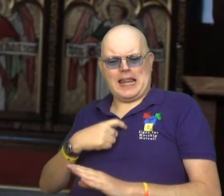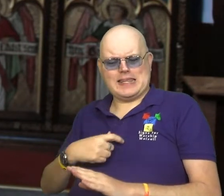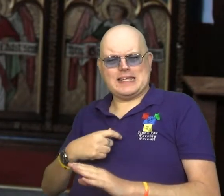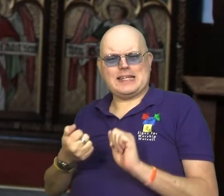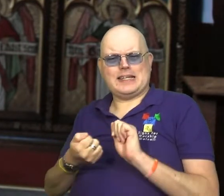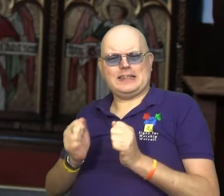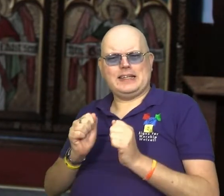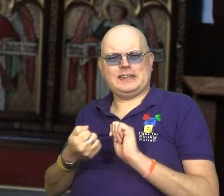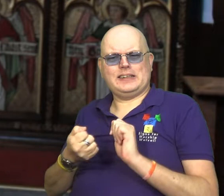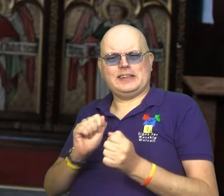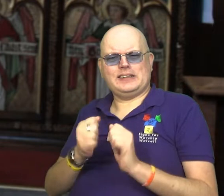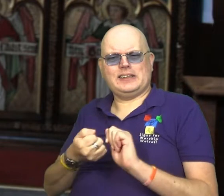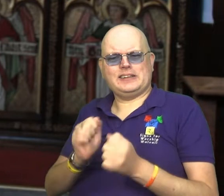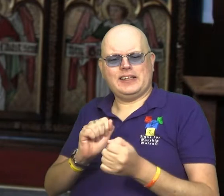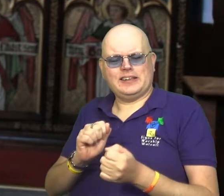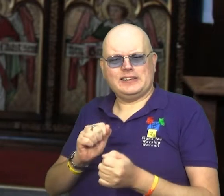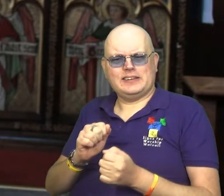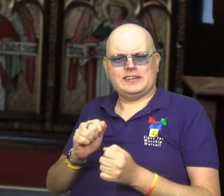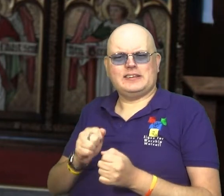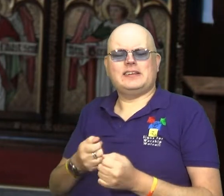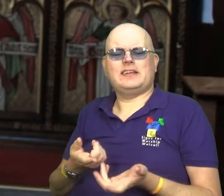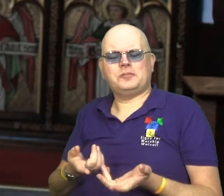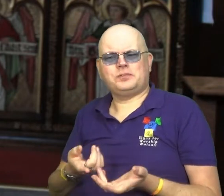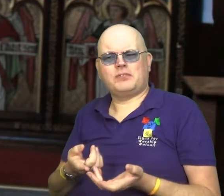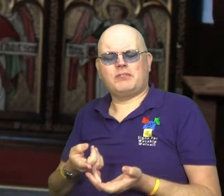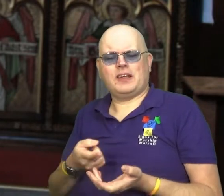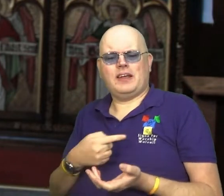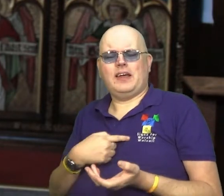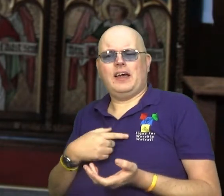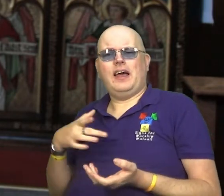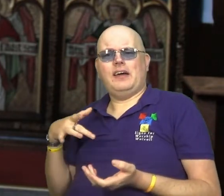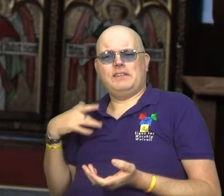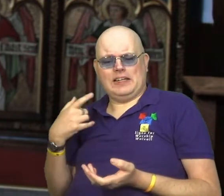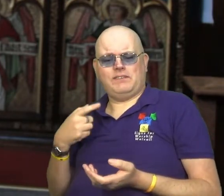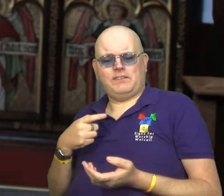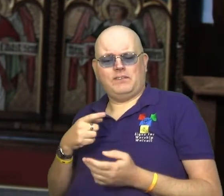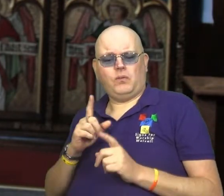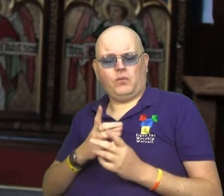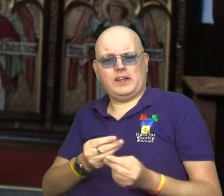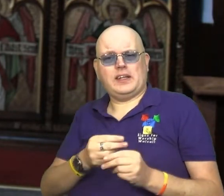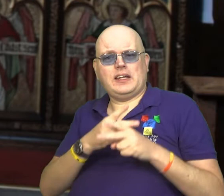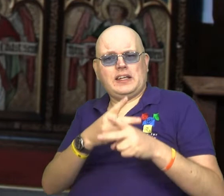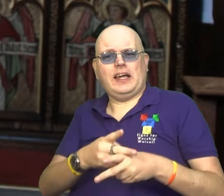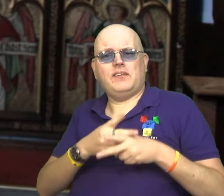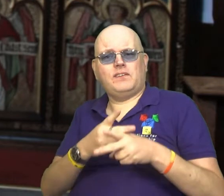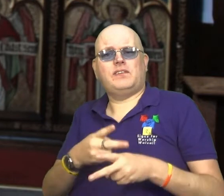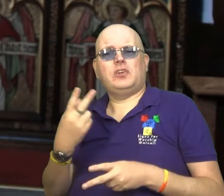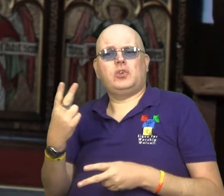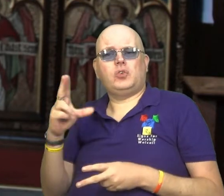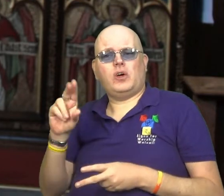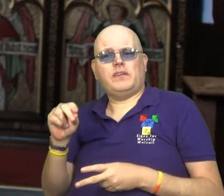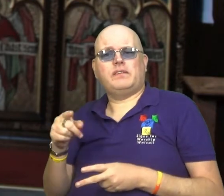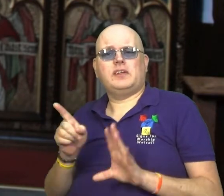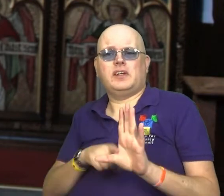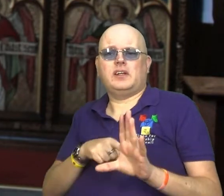12 years ago, and that I have been living with and caring for her for 12 years.